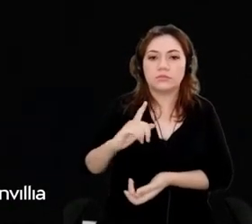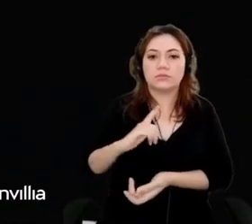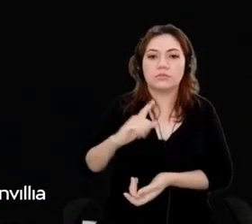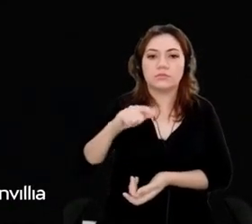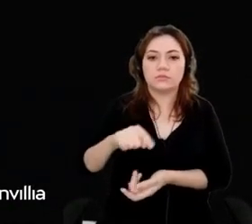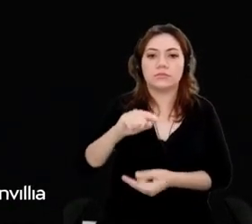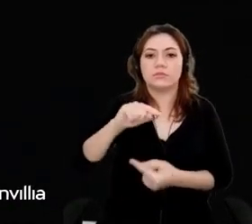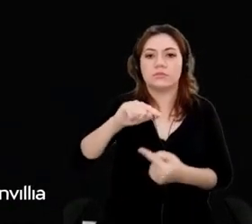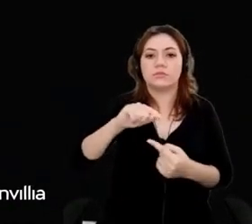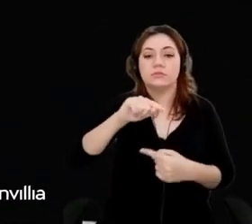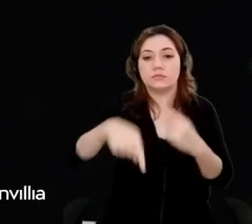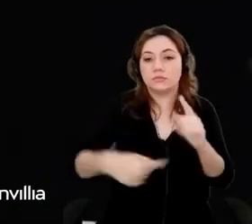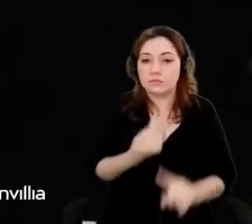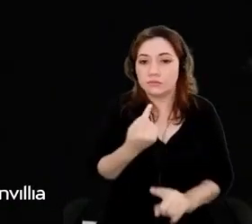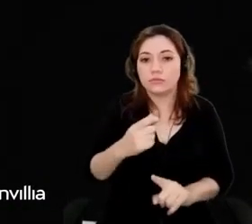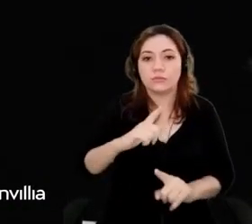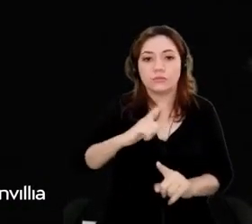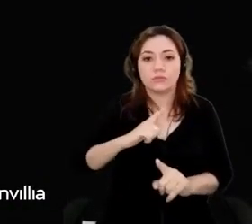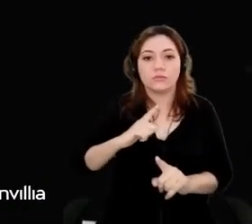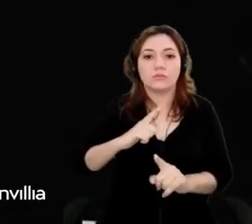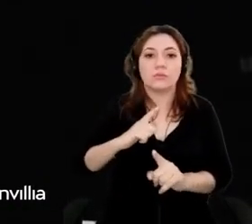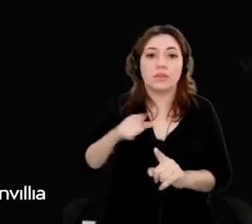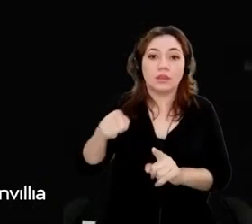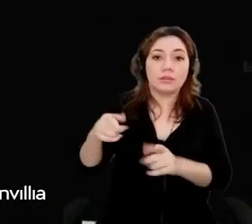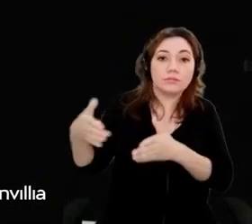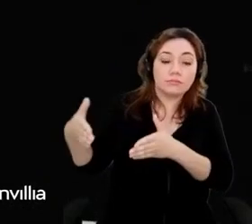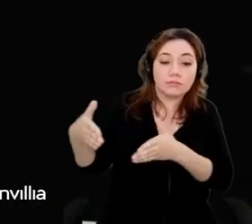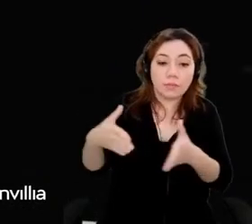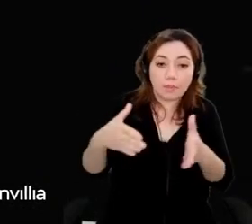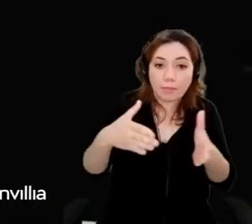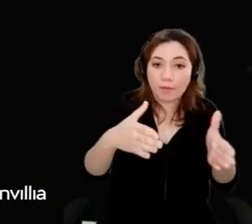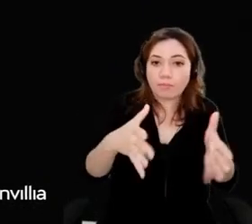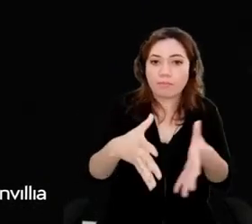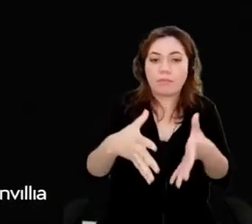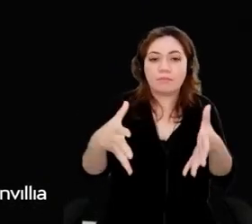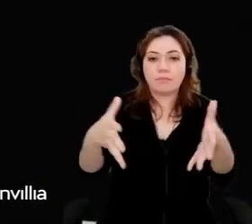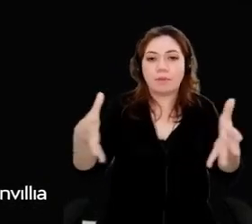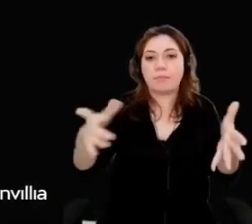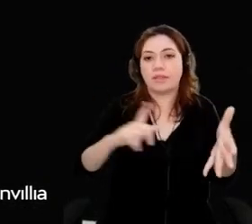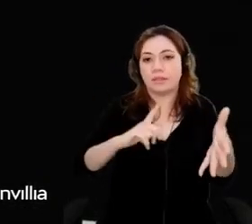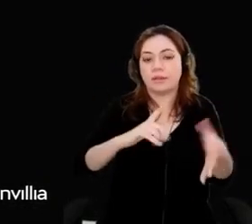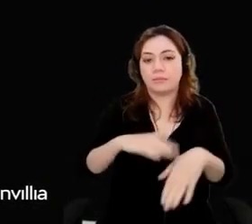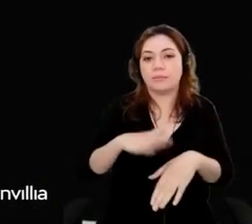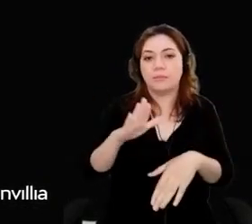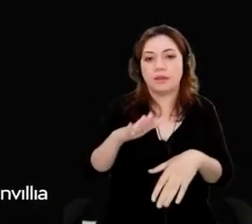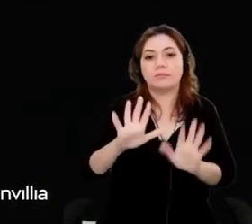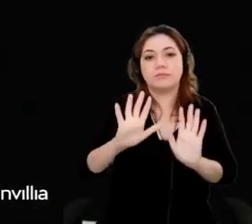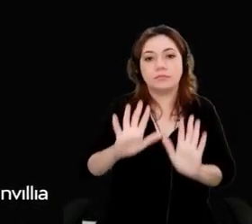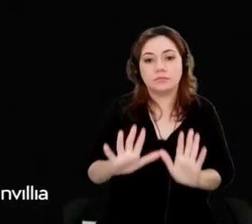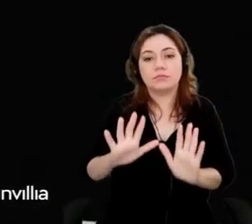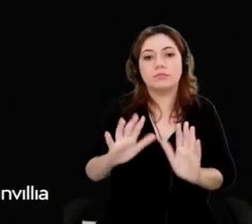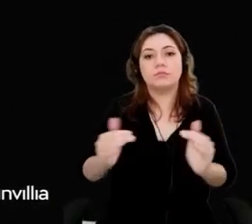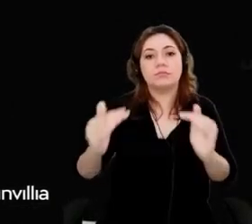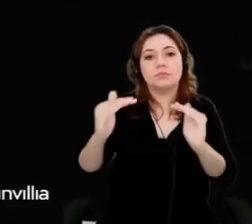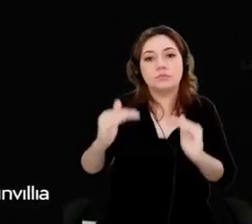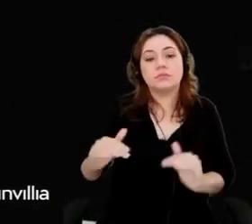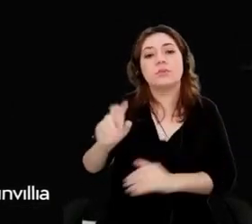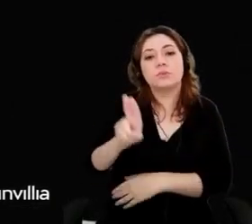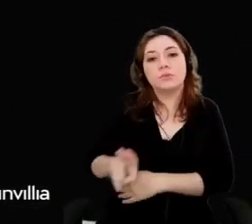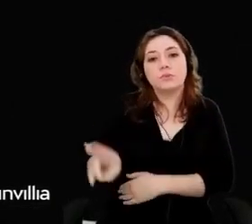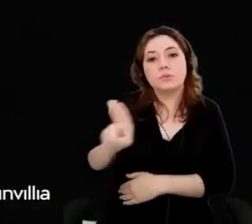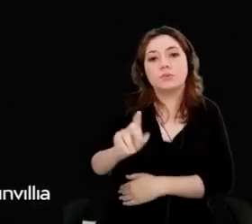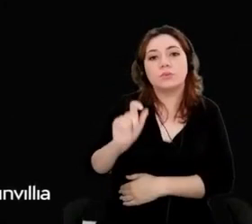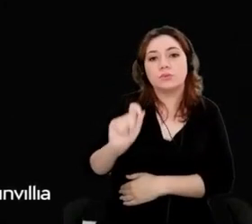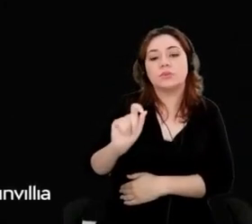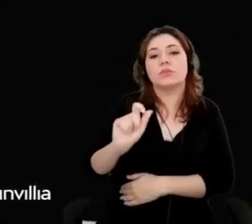keeps growing. Under the hood, we use AWS Bedrock as